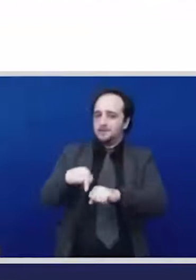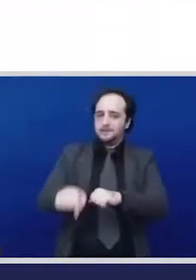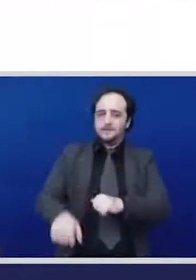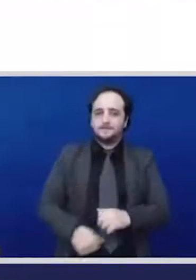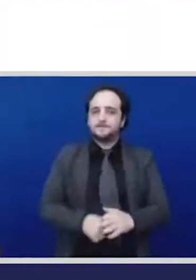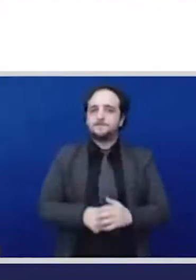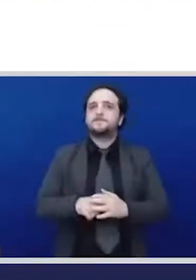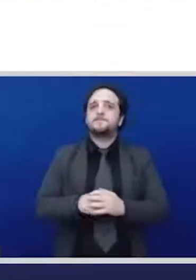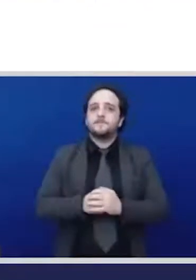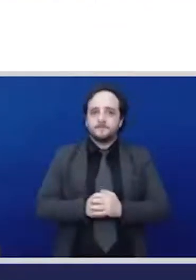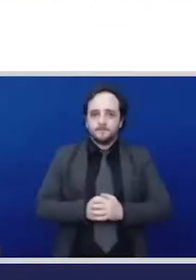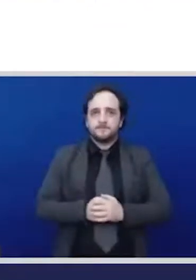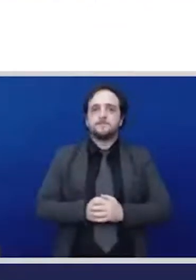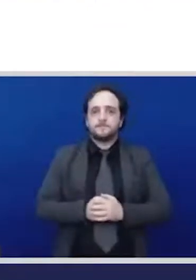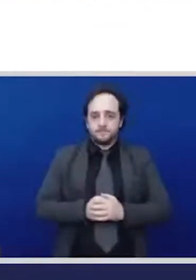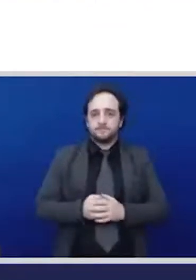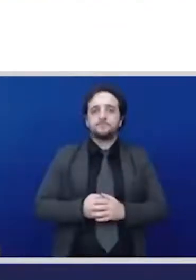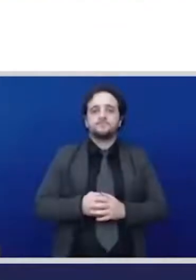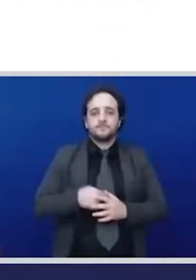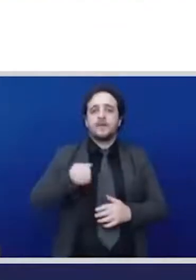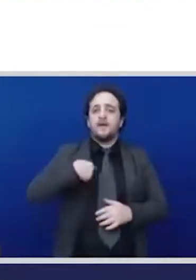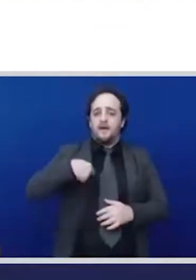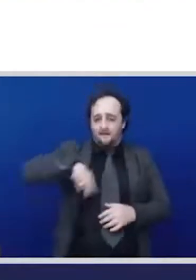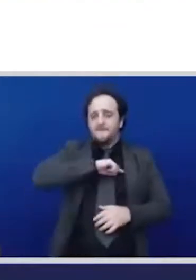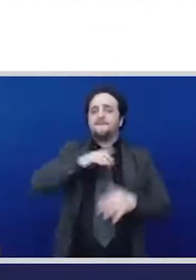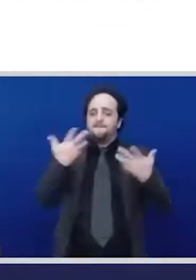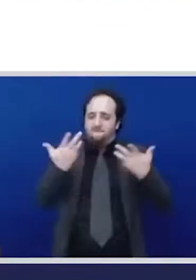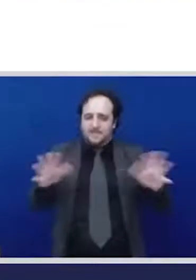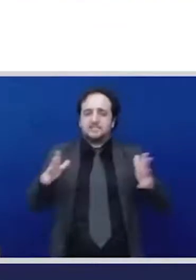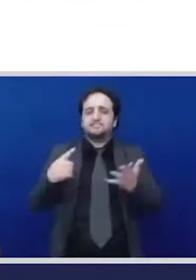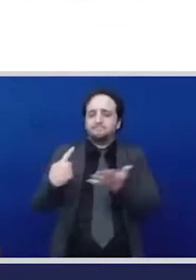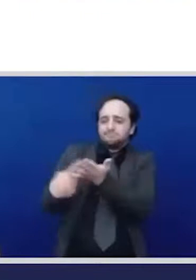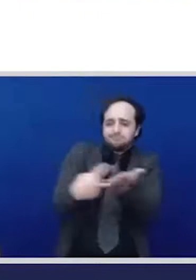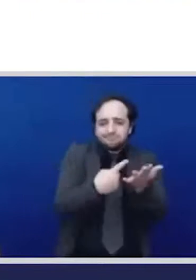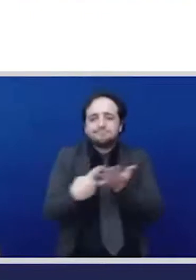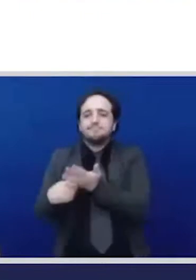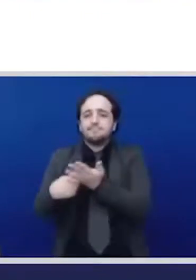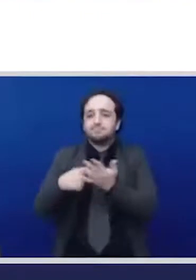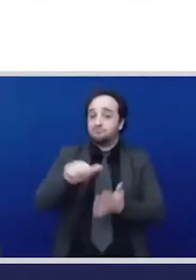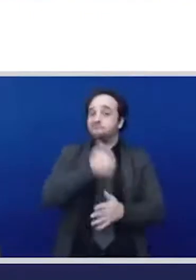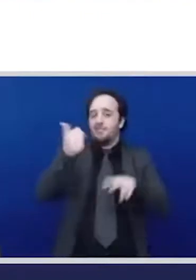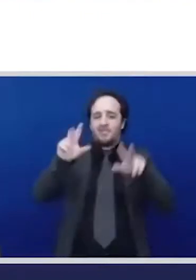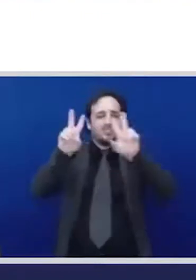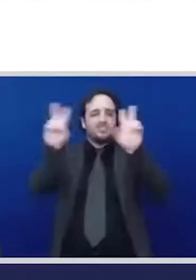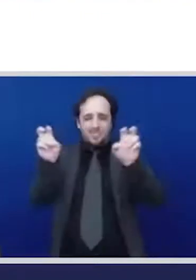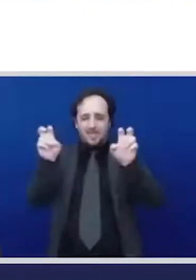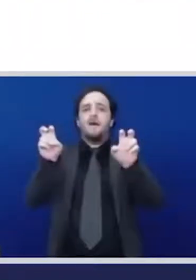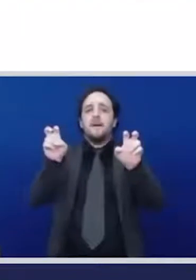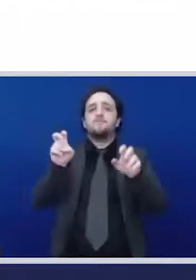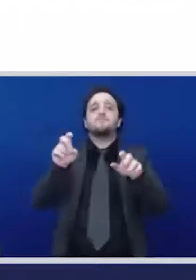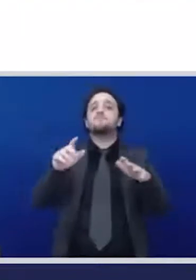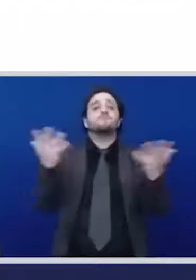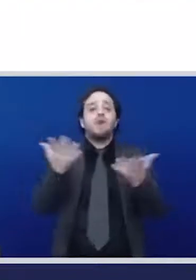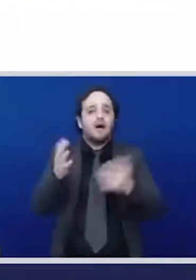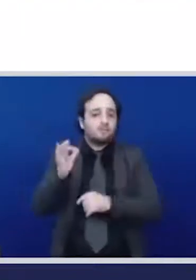looking at women's agency and autonomy and voice is the kind of normalcy which kind of got associated with this